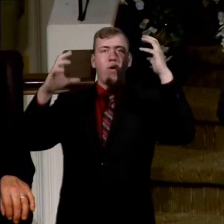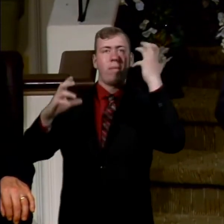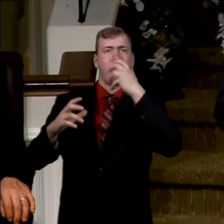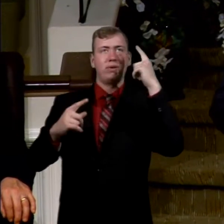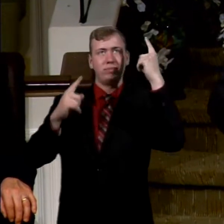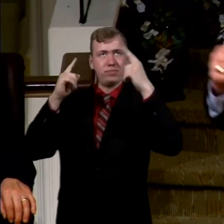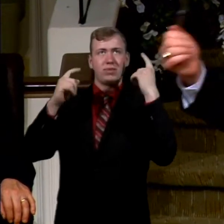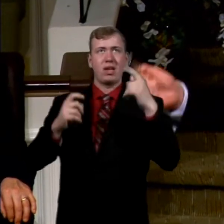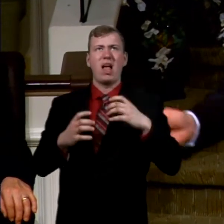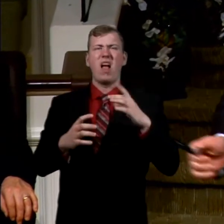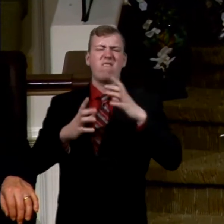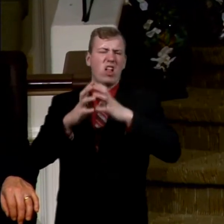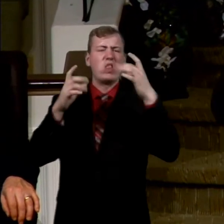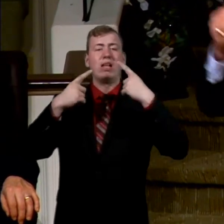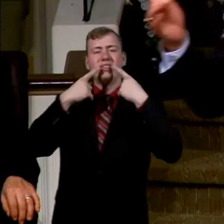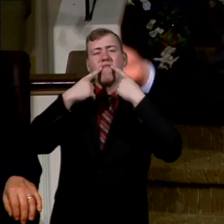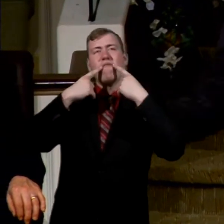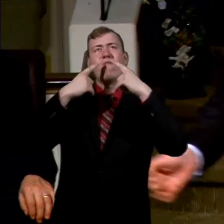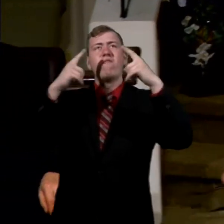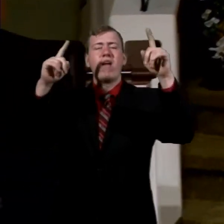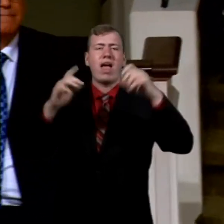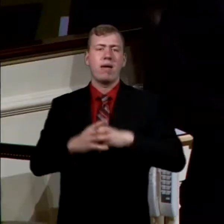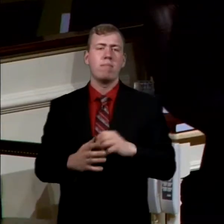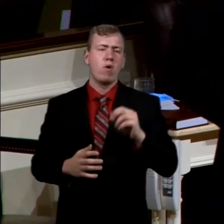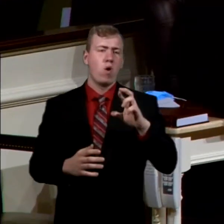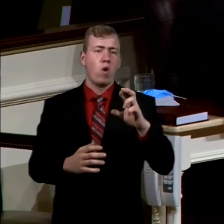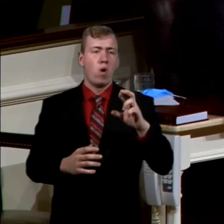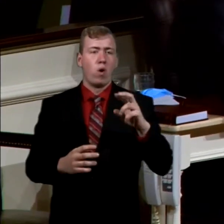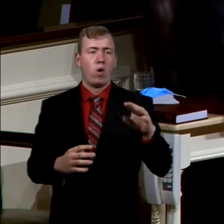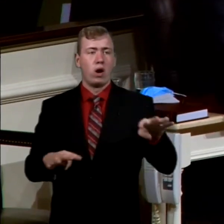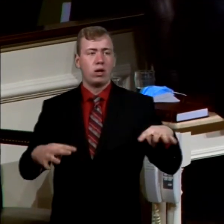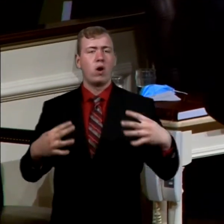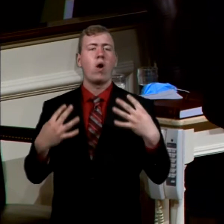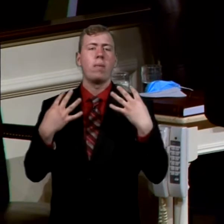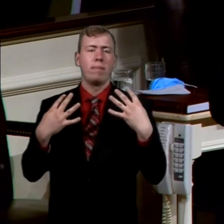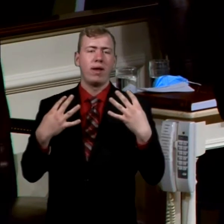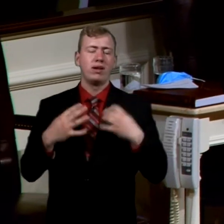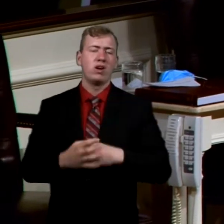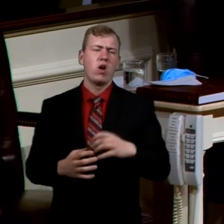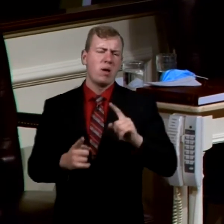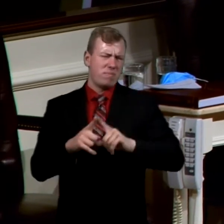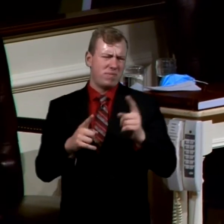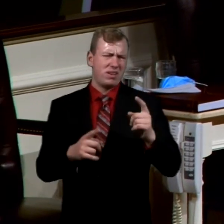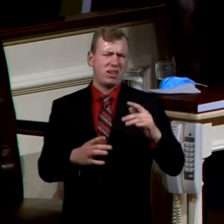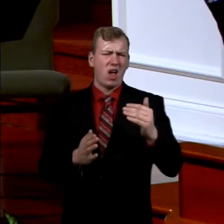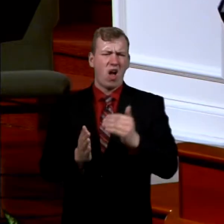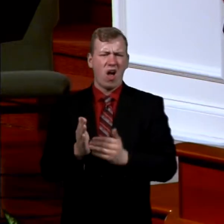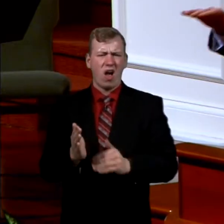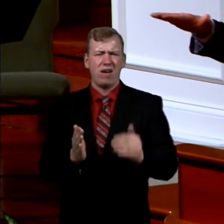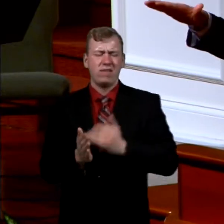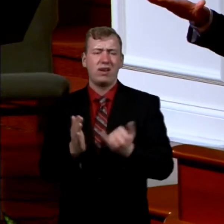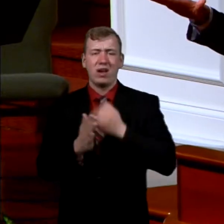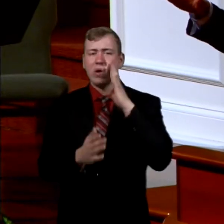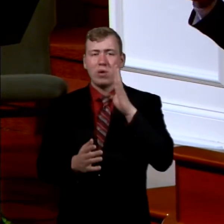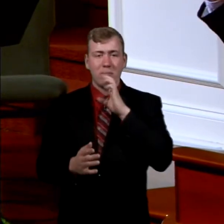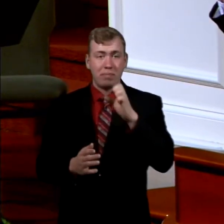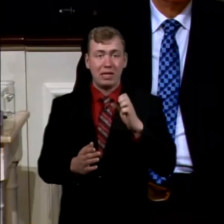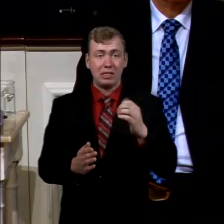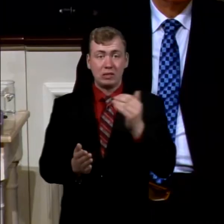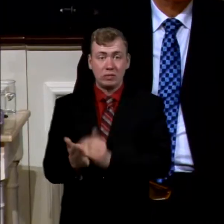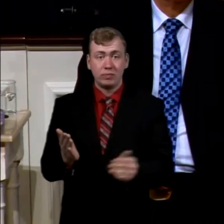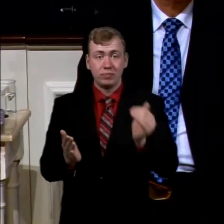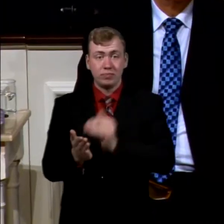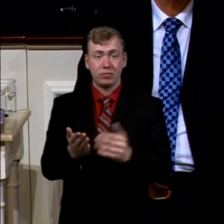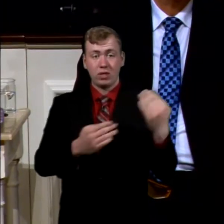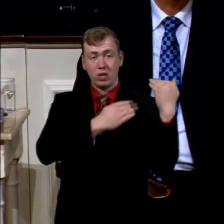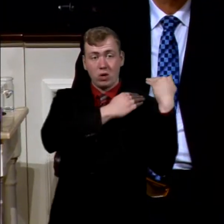lots of fame or admiration. But oftentimes it's going to be in the tedious responsibilities of just